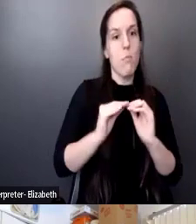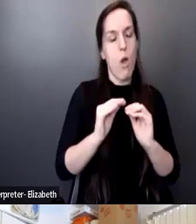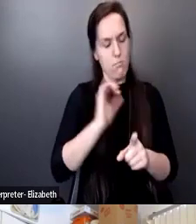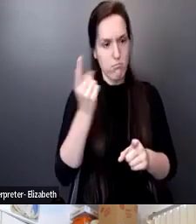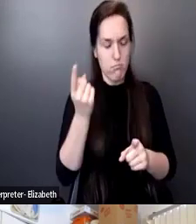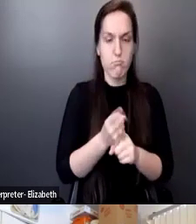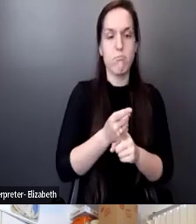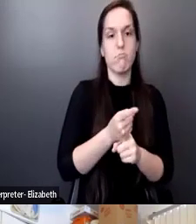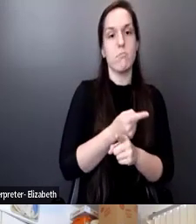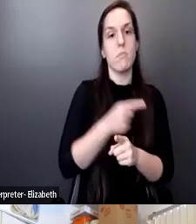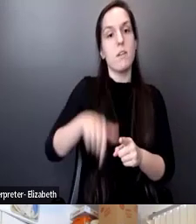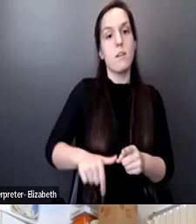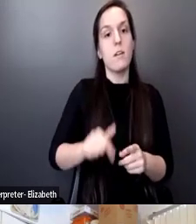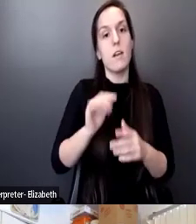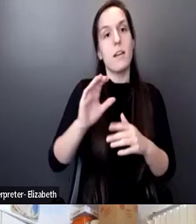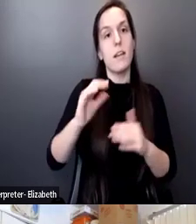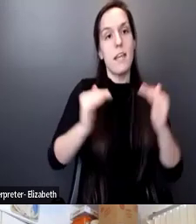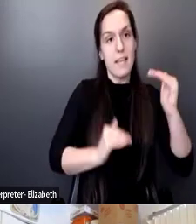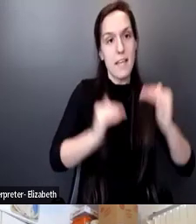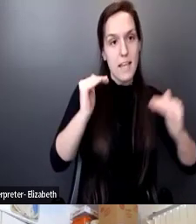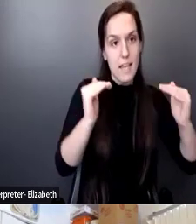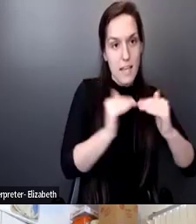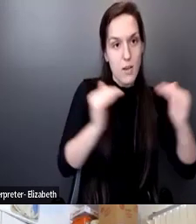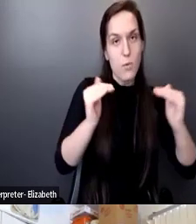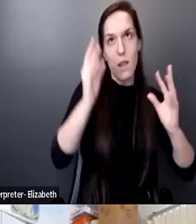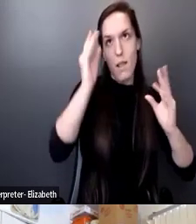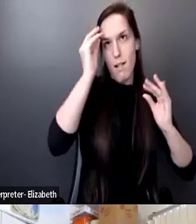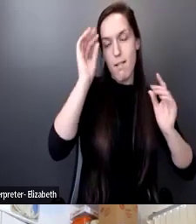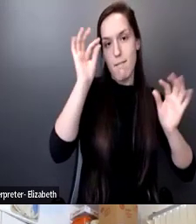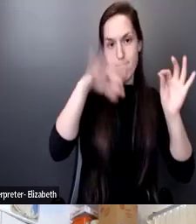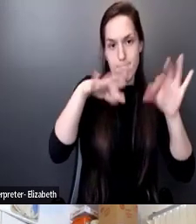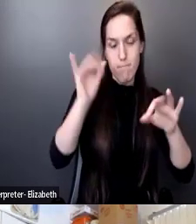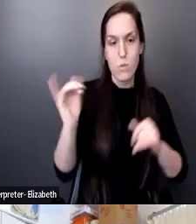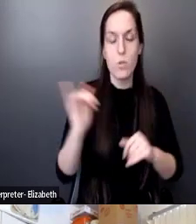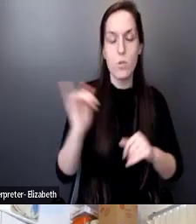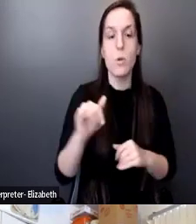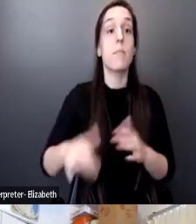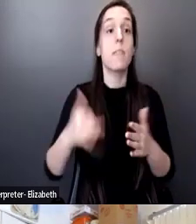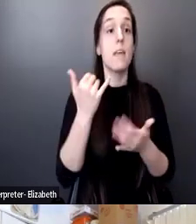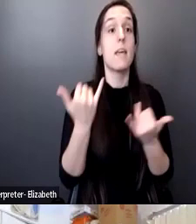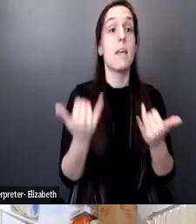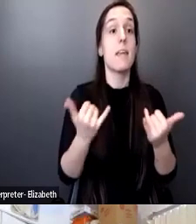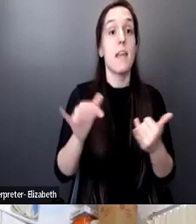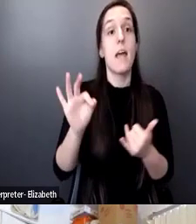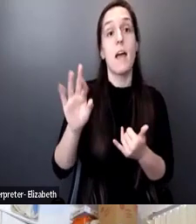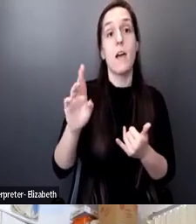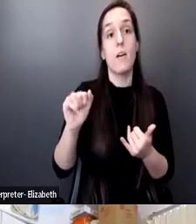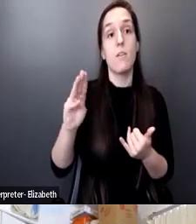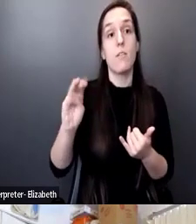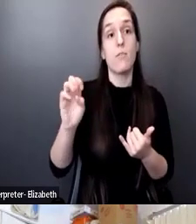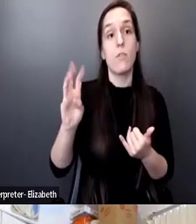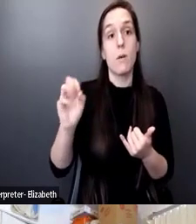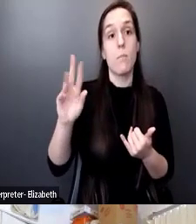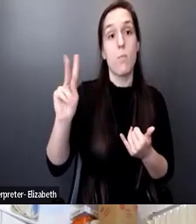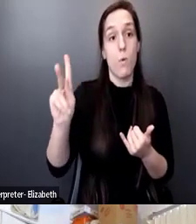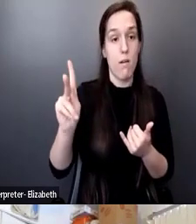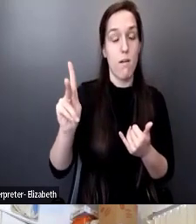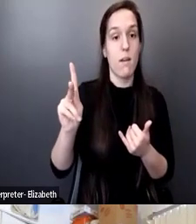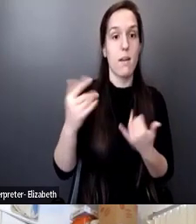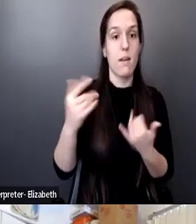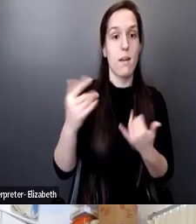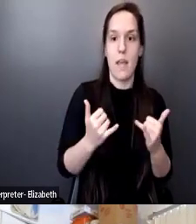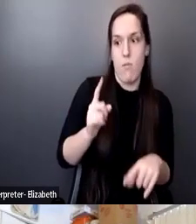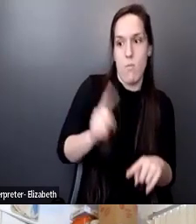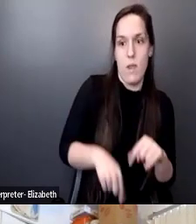equity considerations. So his framework is now, because we're almost at a point where we might not be able to